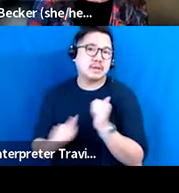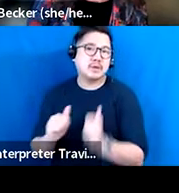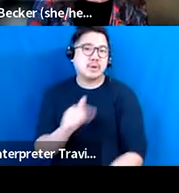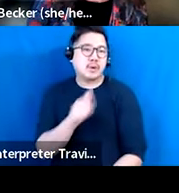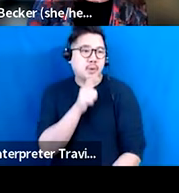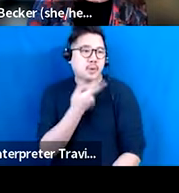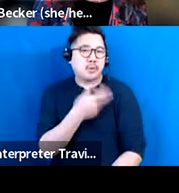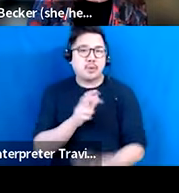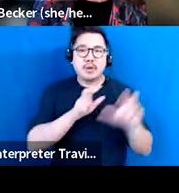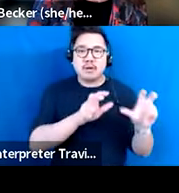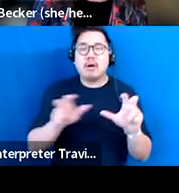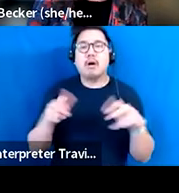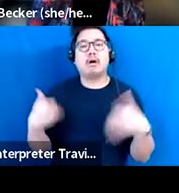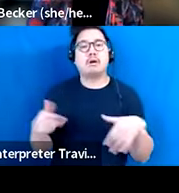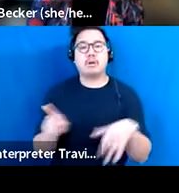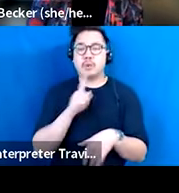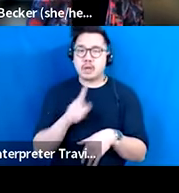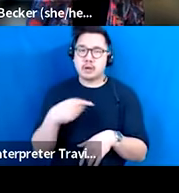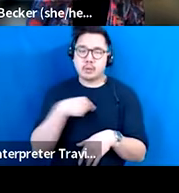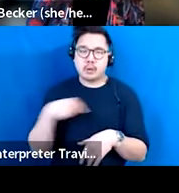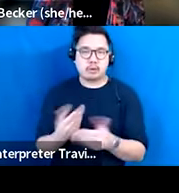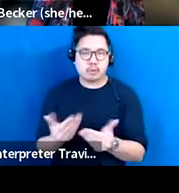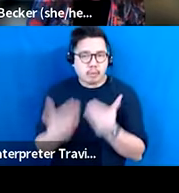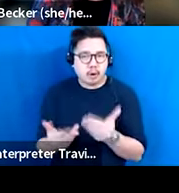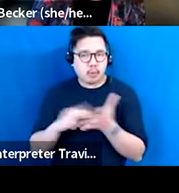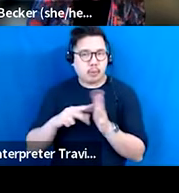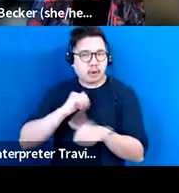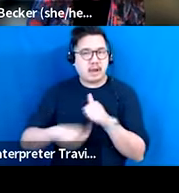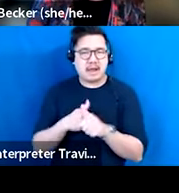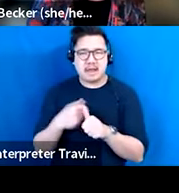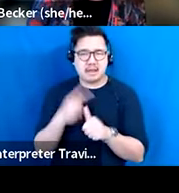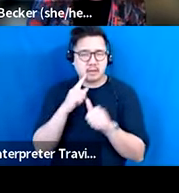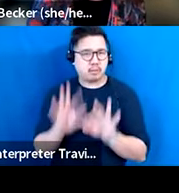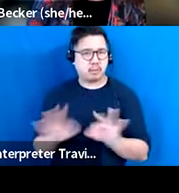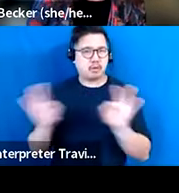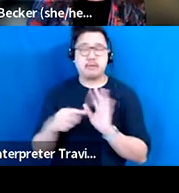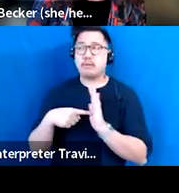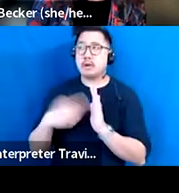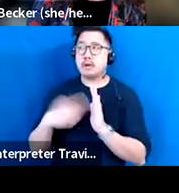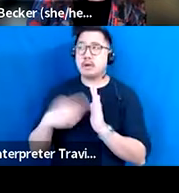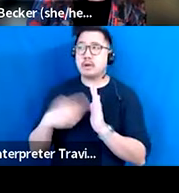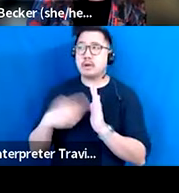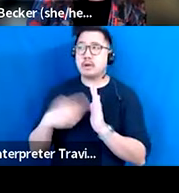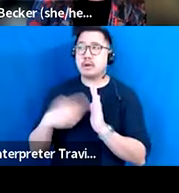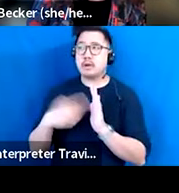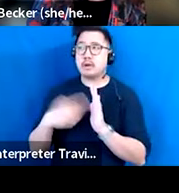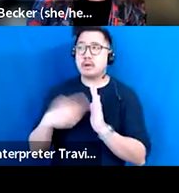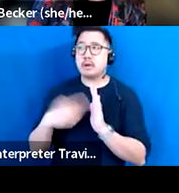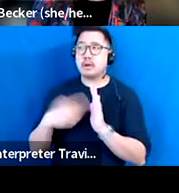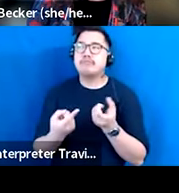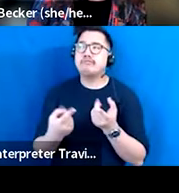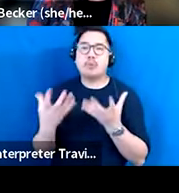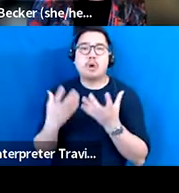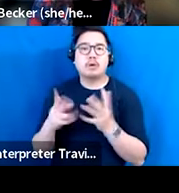and baking it into the system, because I think that's what's important, right? Like making systemic change and institutional change in policies and